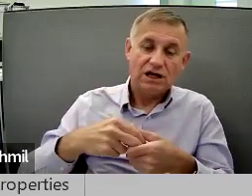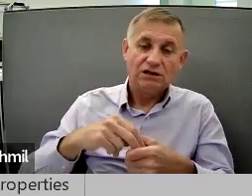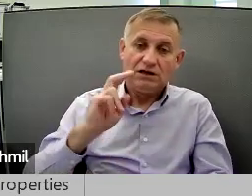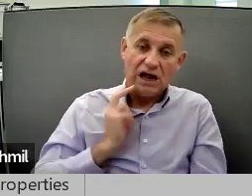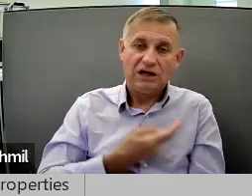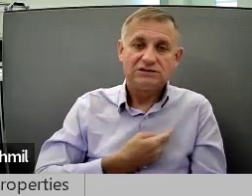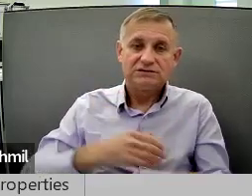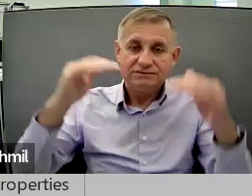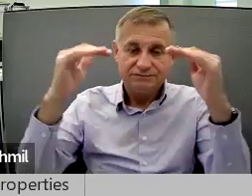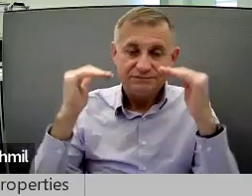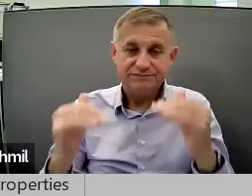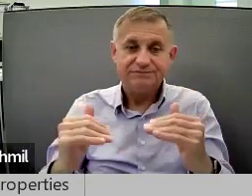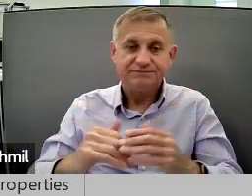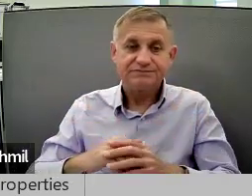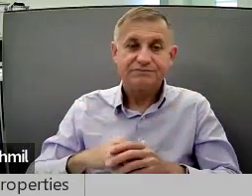please join us.